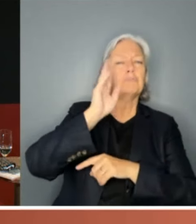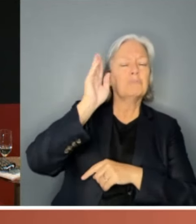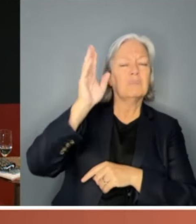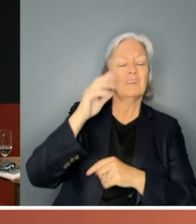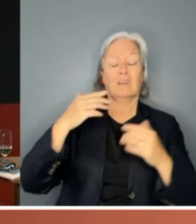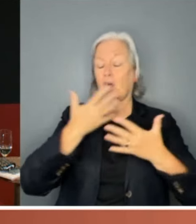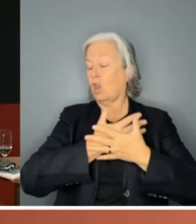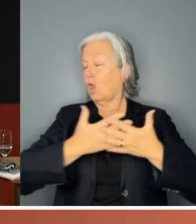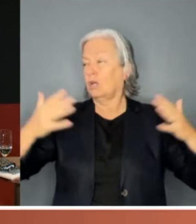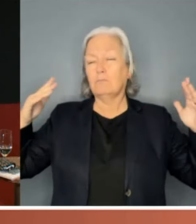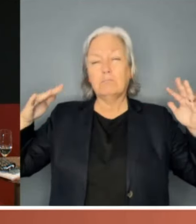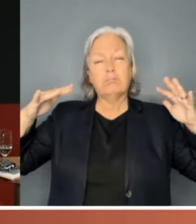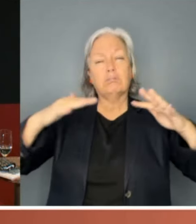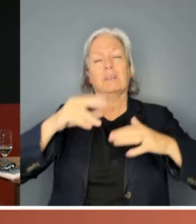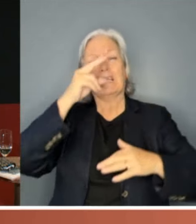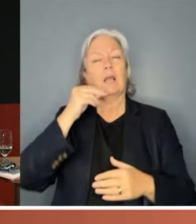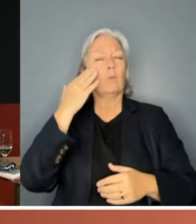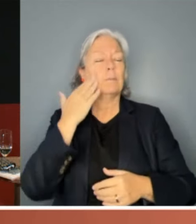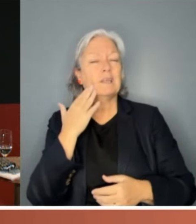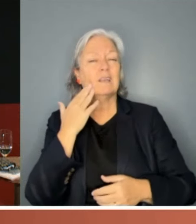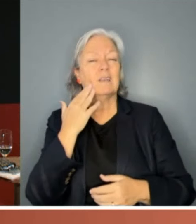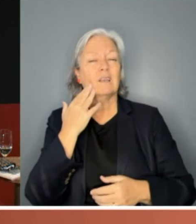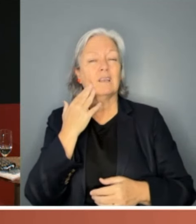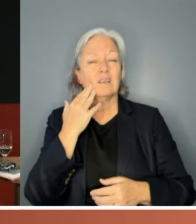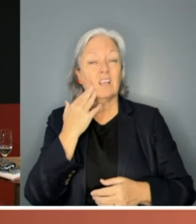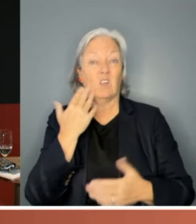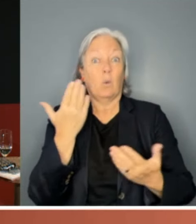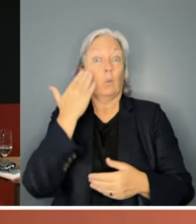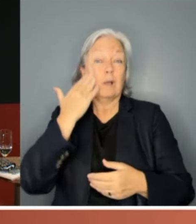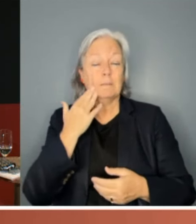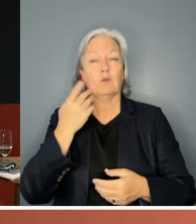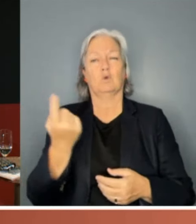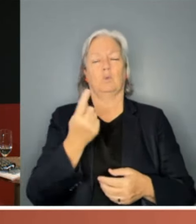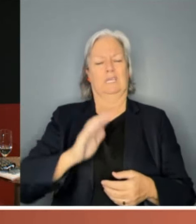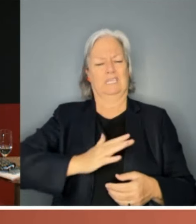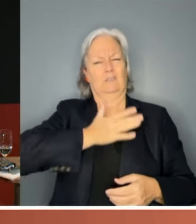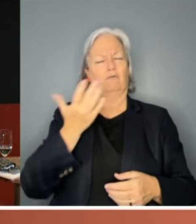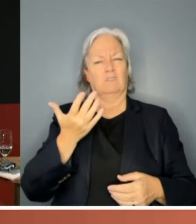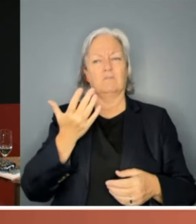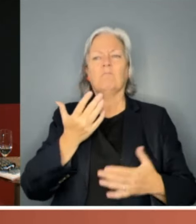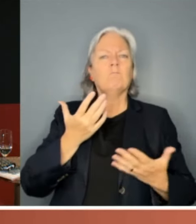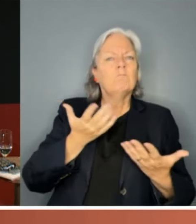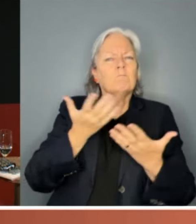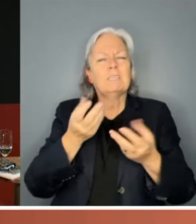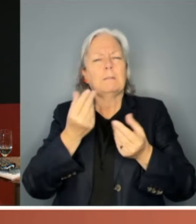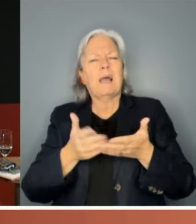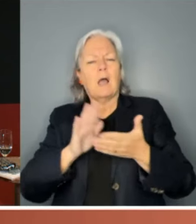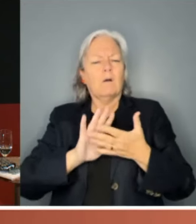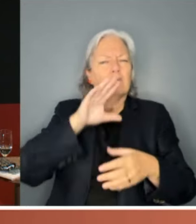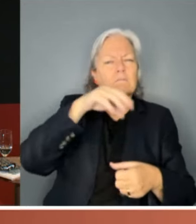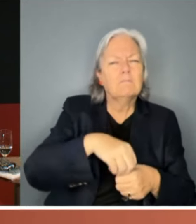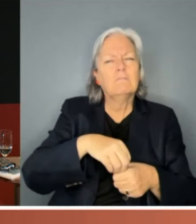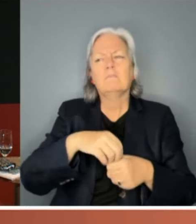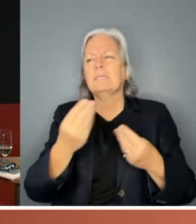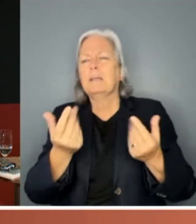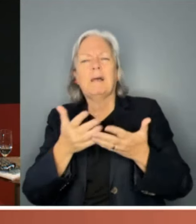young women. And in fact, just women who are really interested in getting involved and participating in politics. So, yeah,